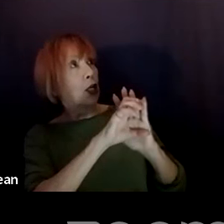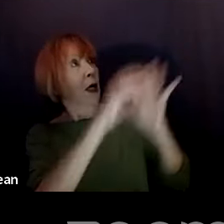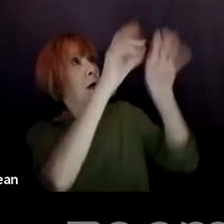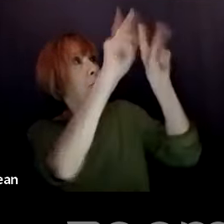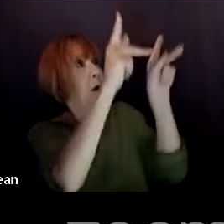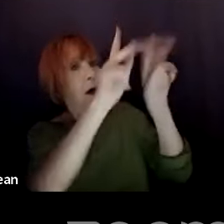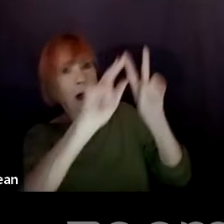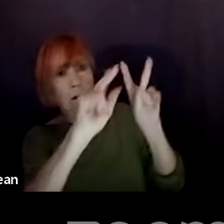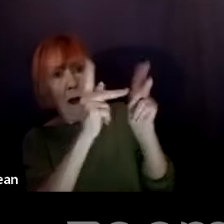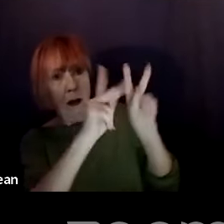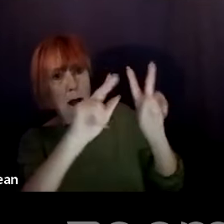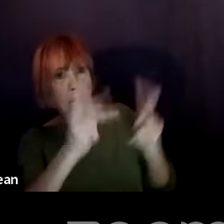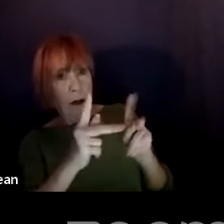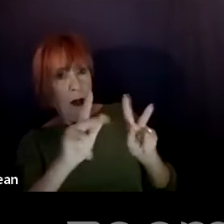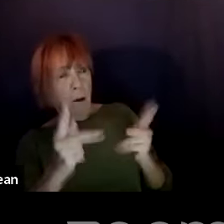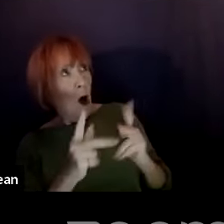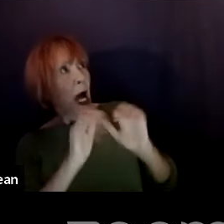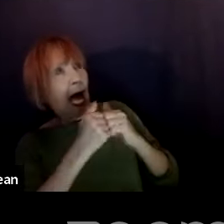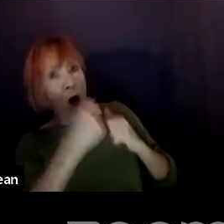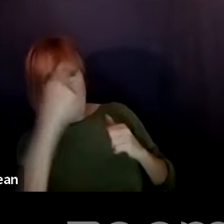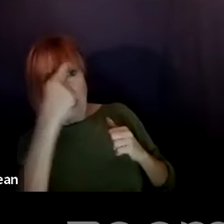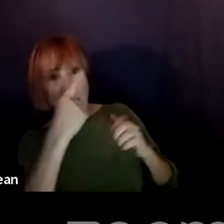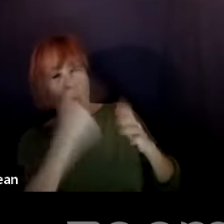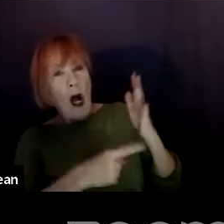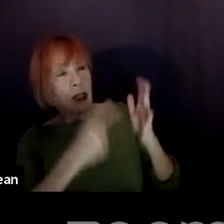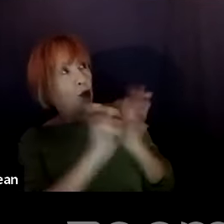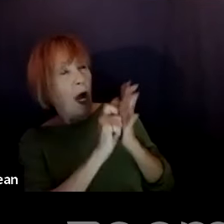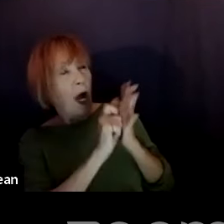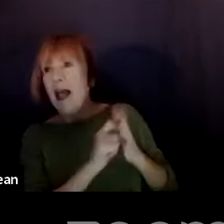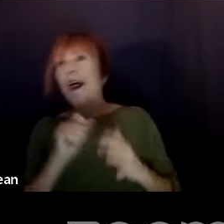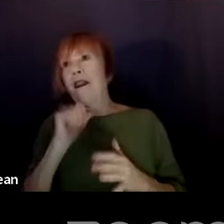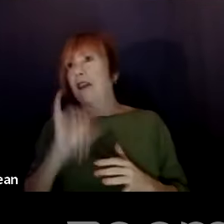act, it's, it's not, it's not, that's not screenwriting.